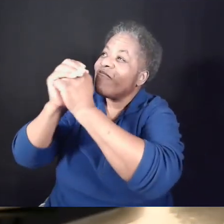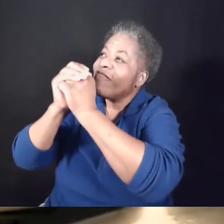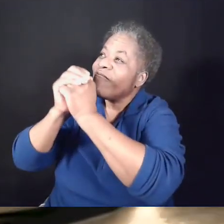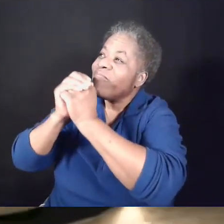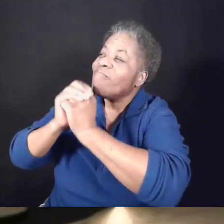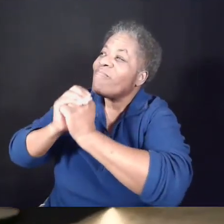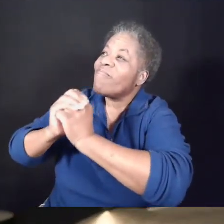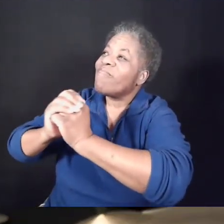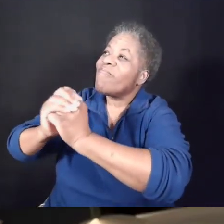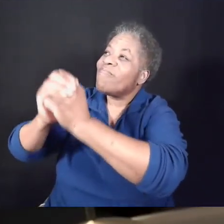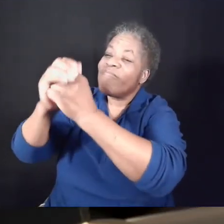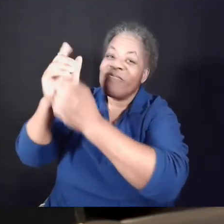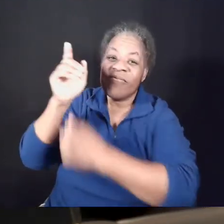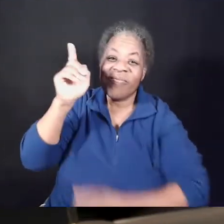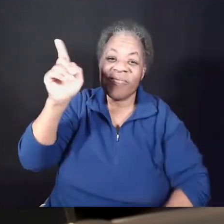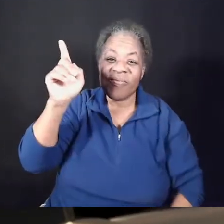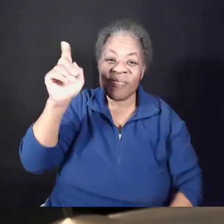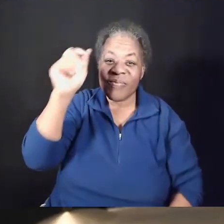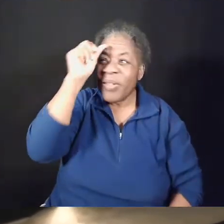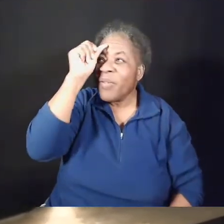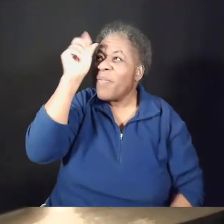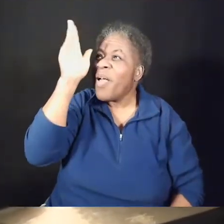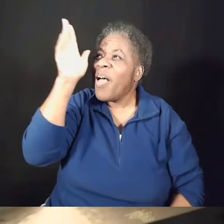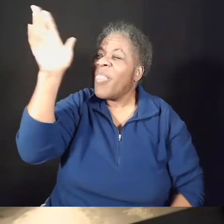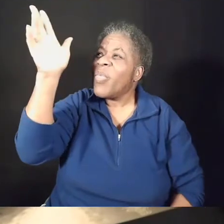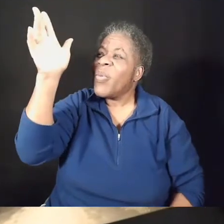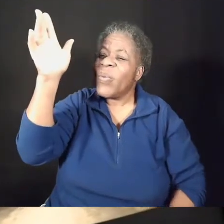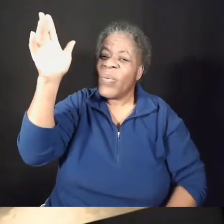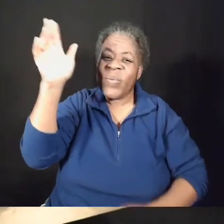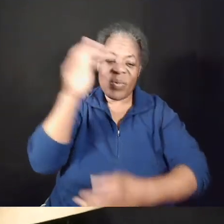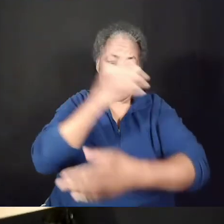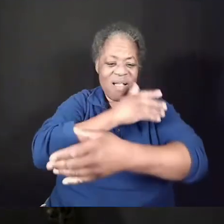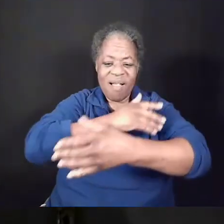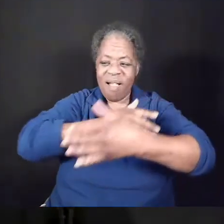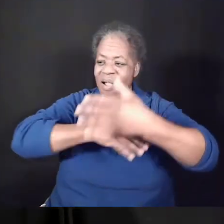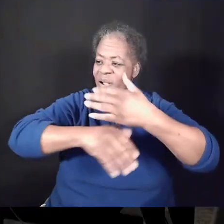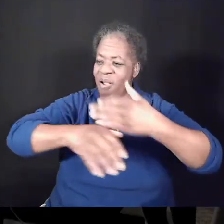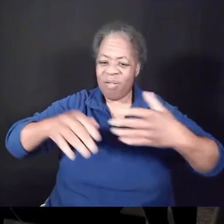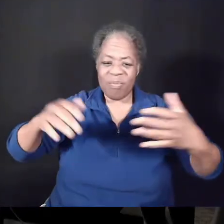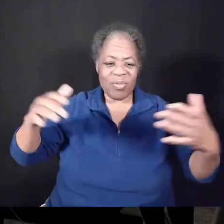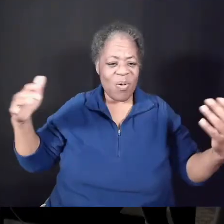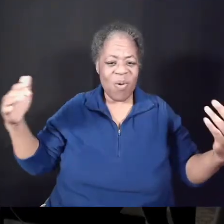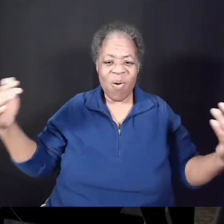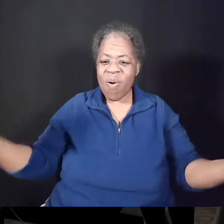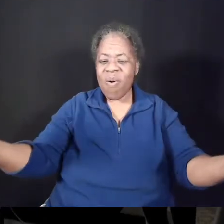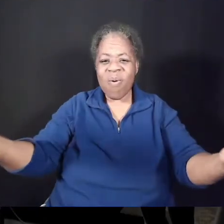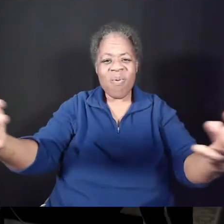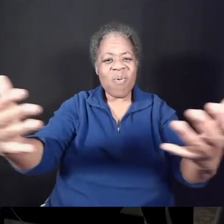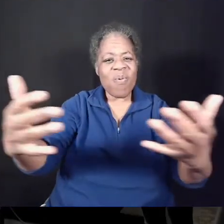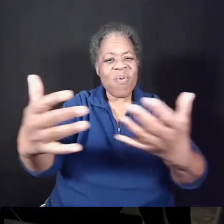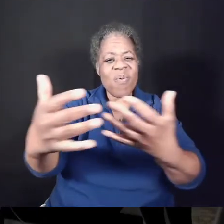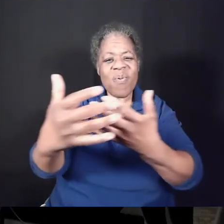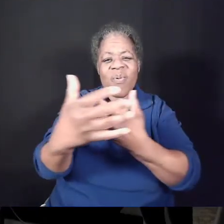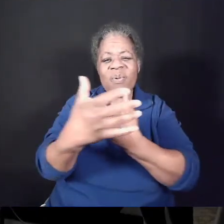Father's arms are open wide. Forgiveness